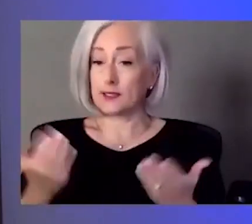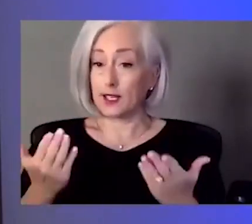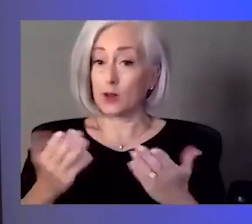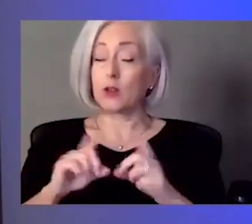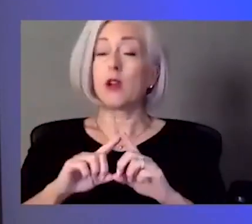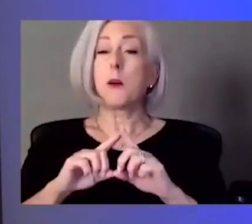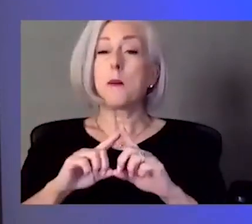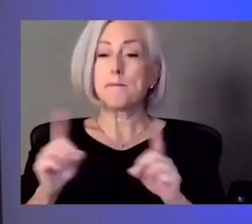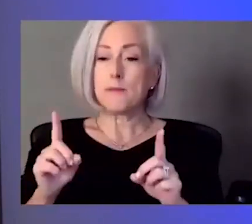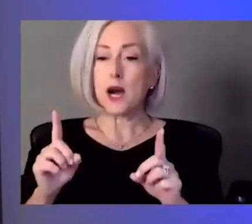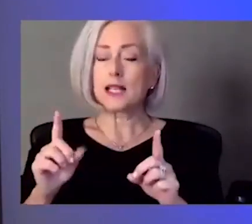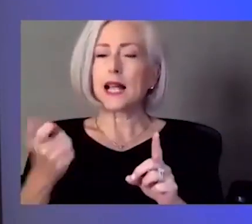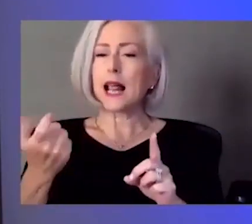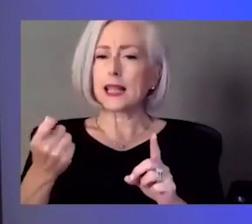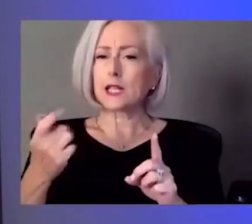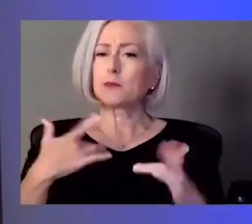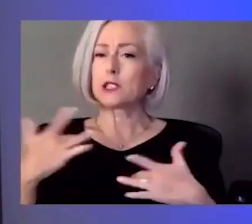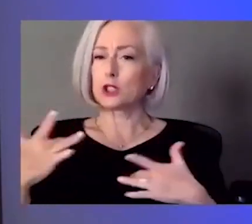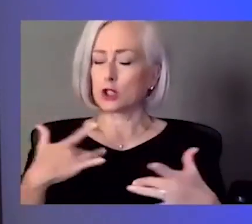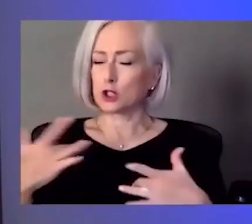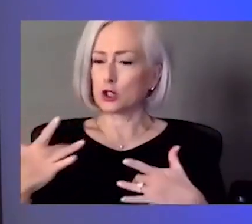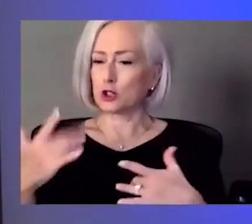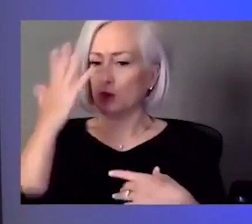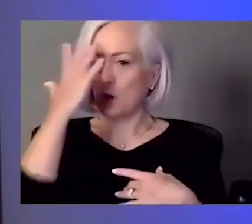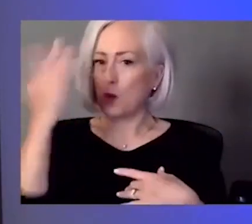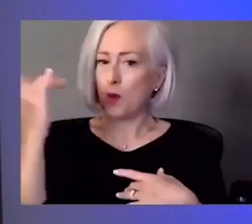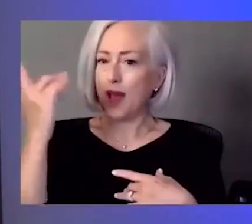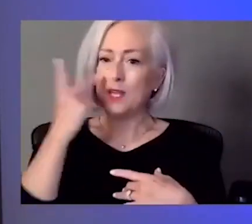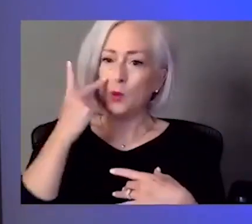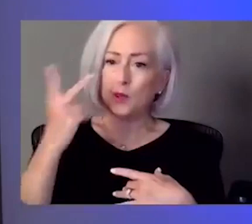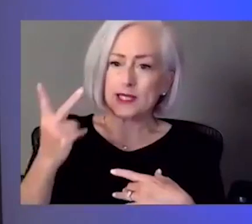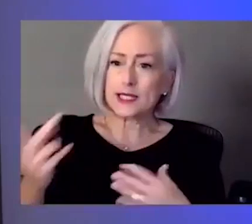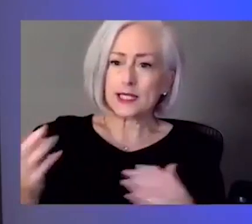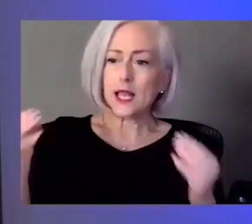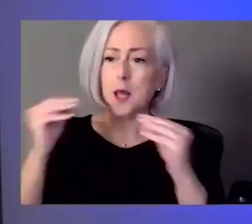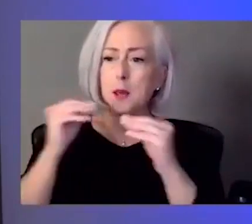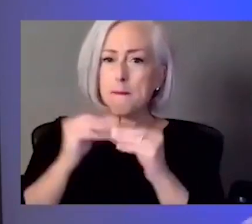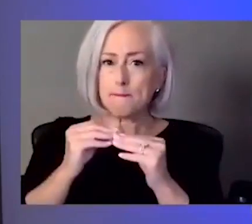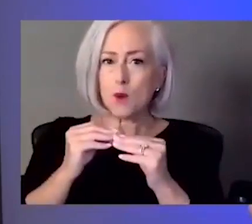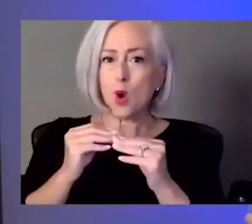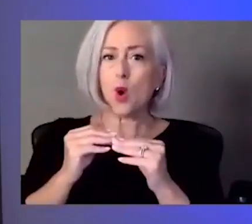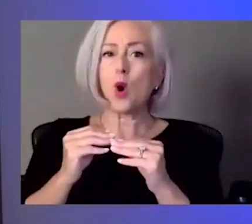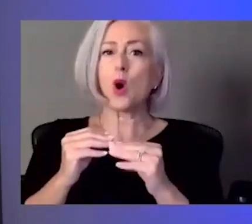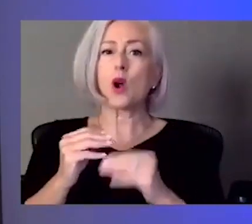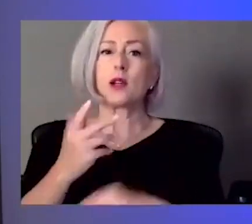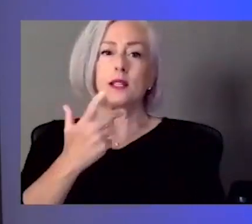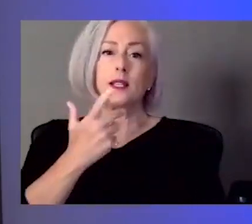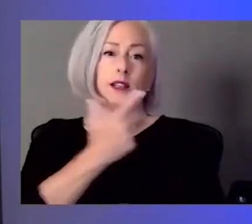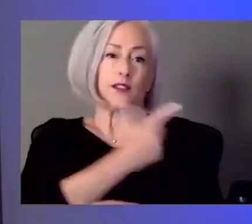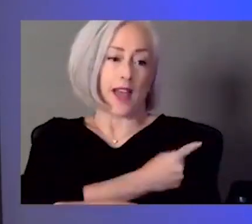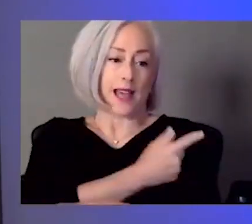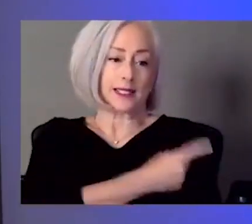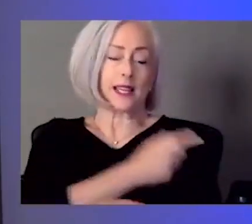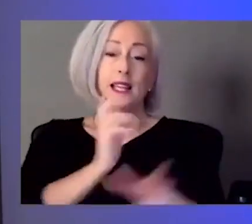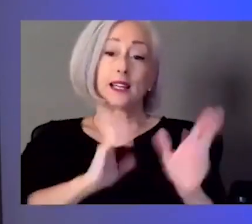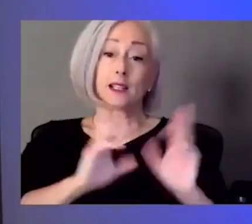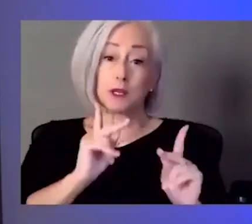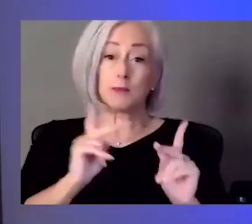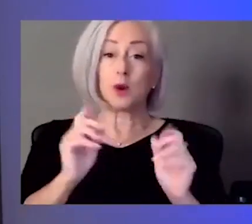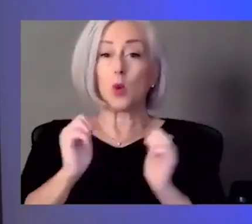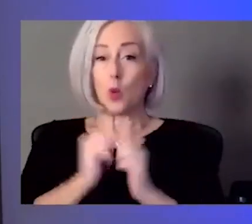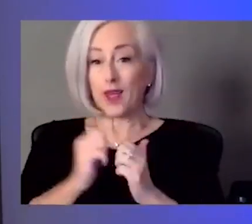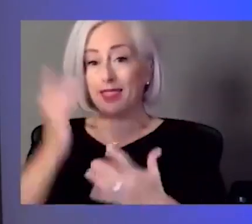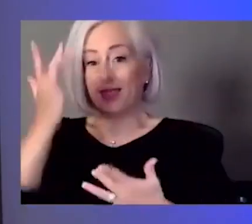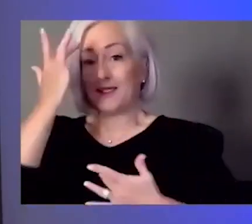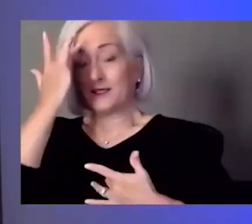concerning that now we're seeing more symptomatic and vaccinated folks. To your point earlier, though some of them had only received